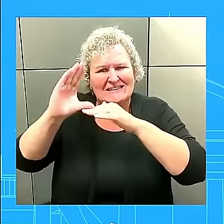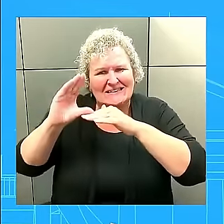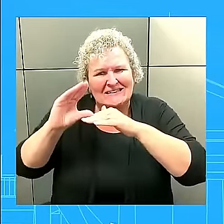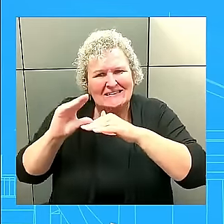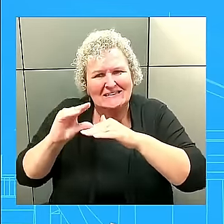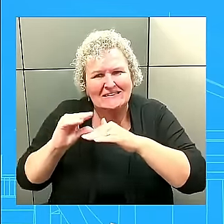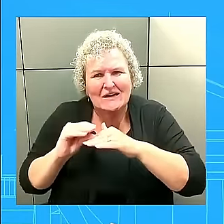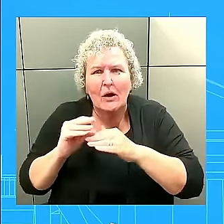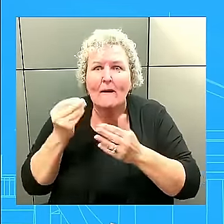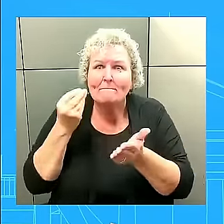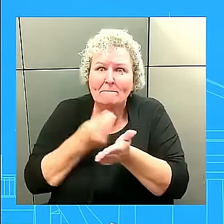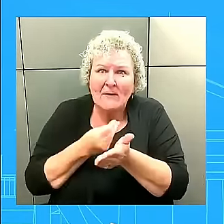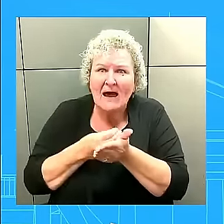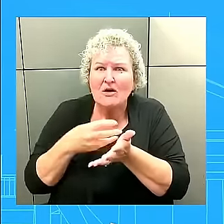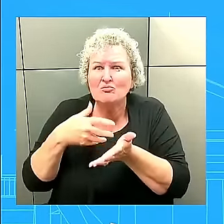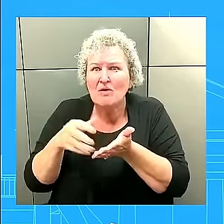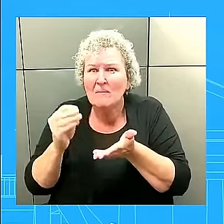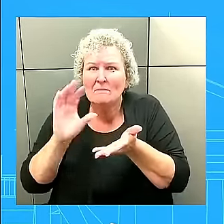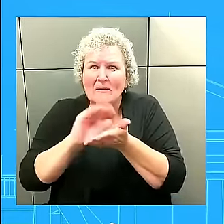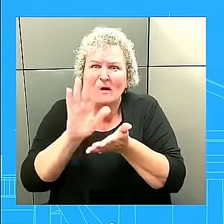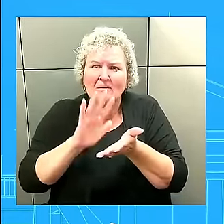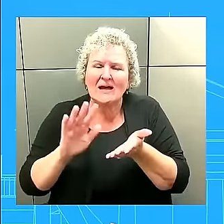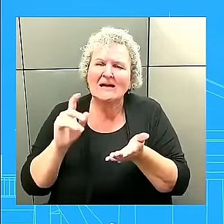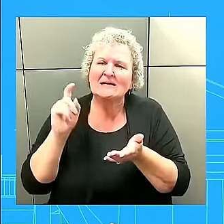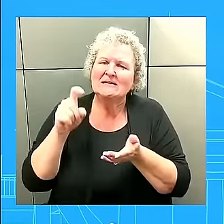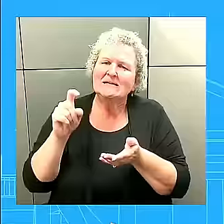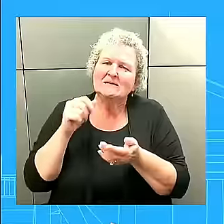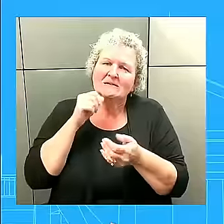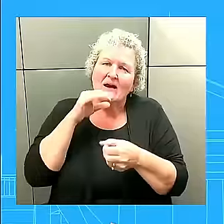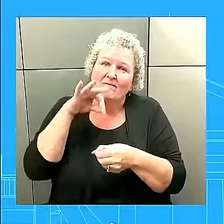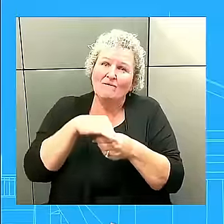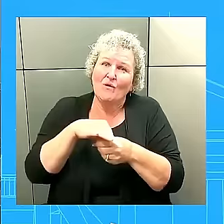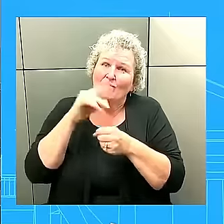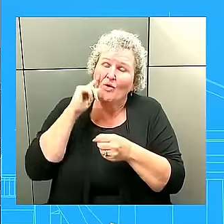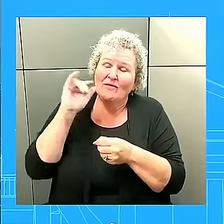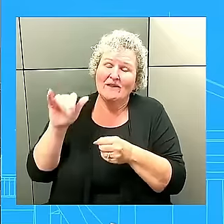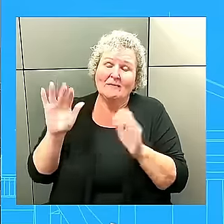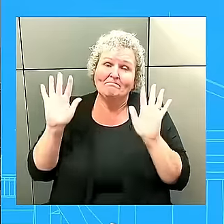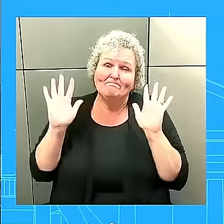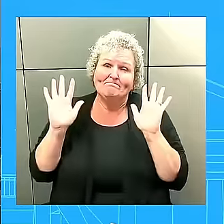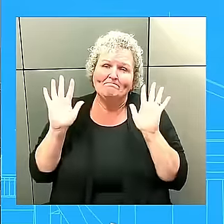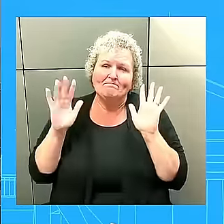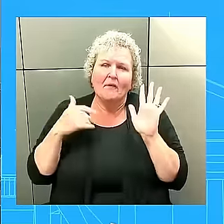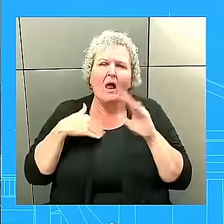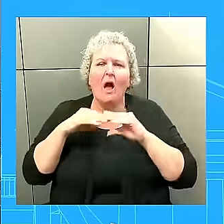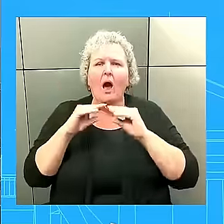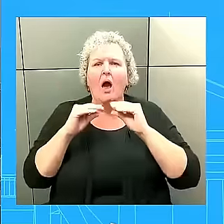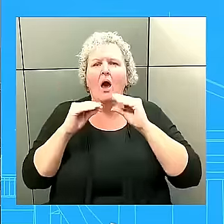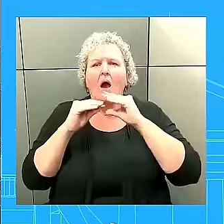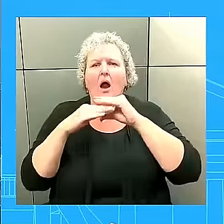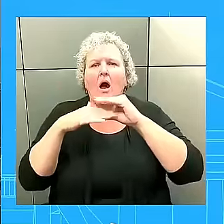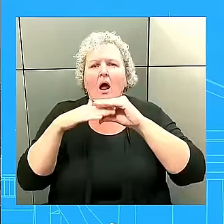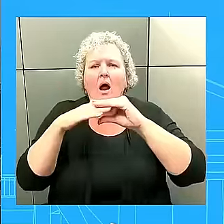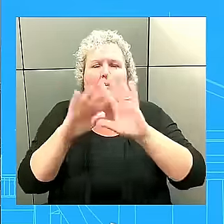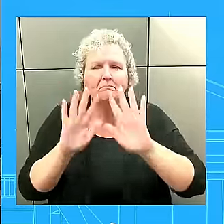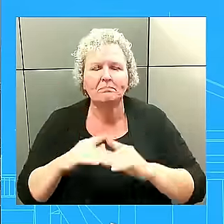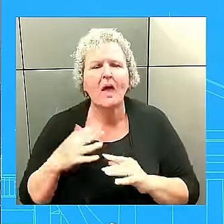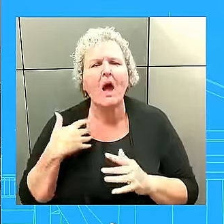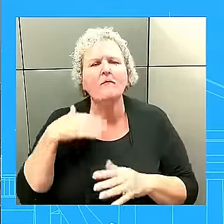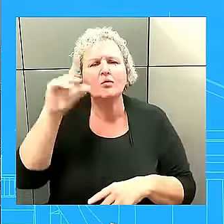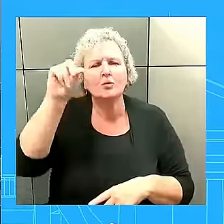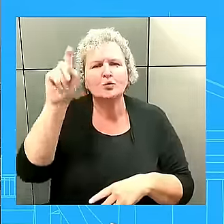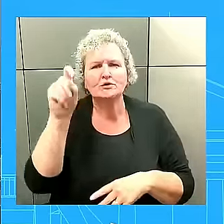poll here. Go ahead, John. Thanks a lot. What's the level of concern that the administration has about election interference